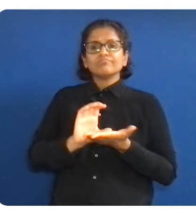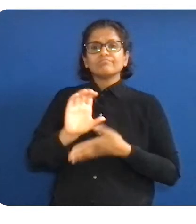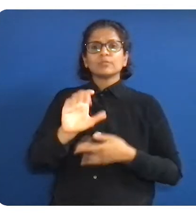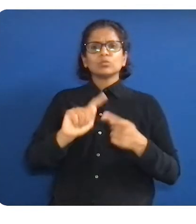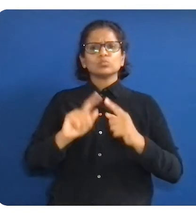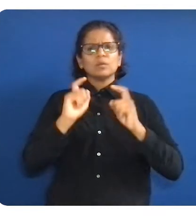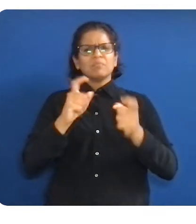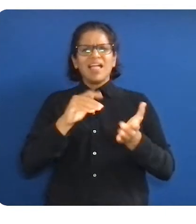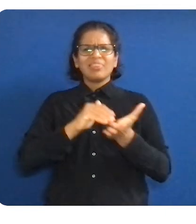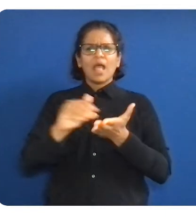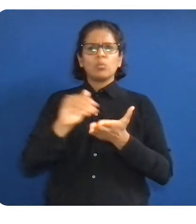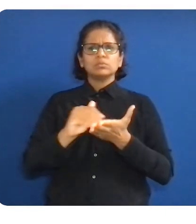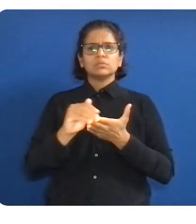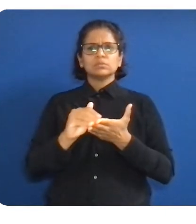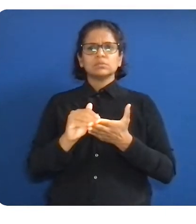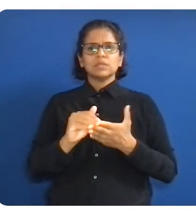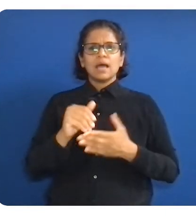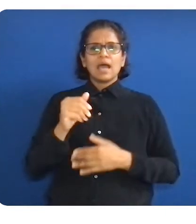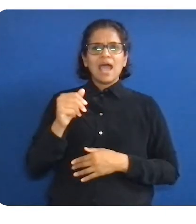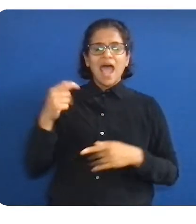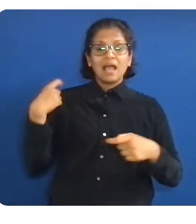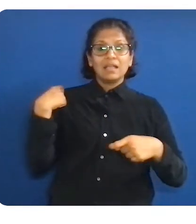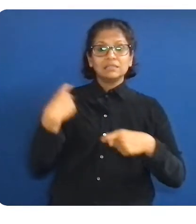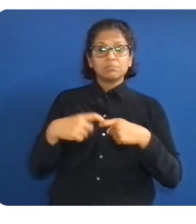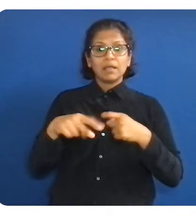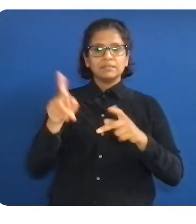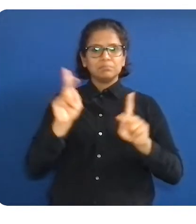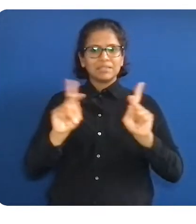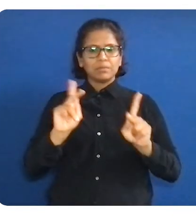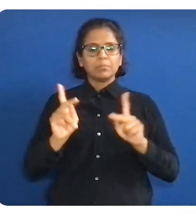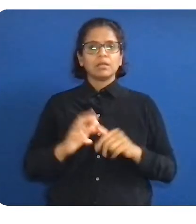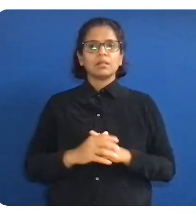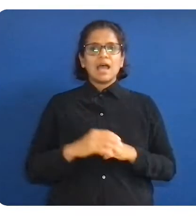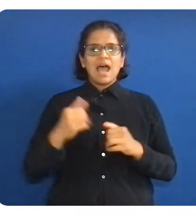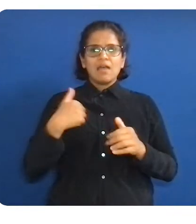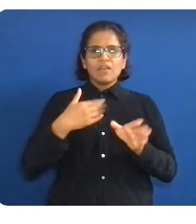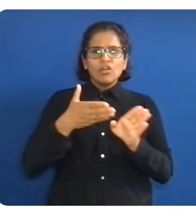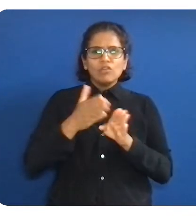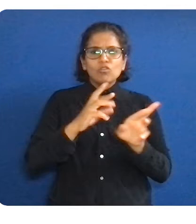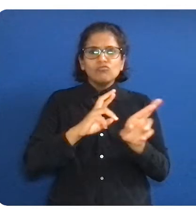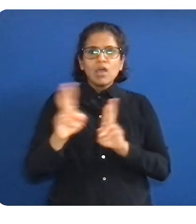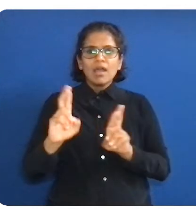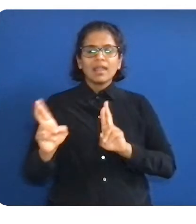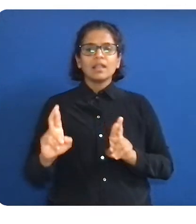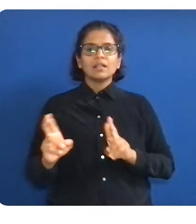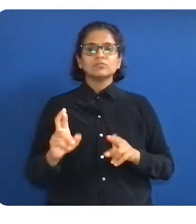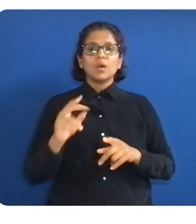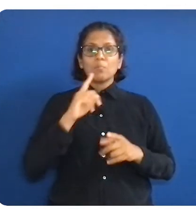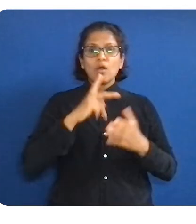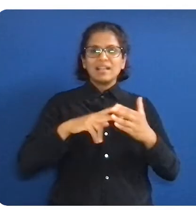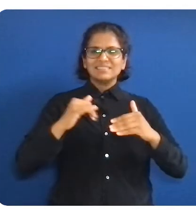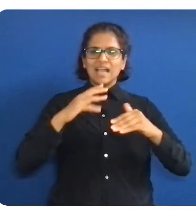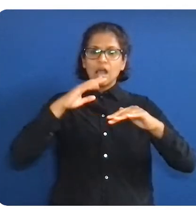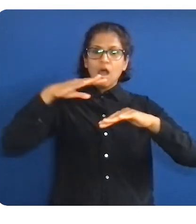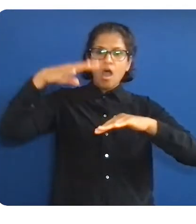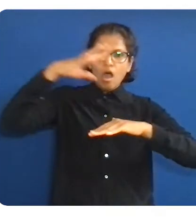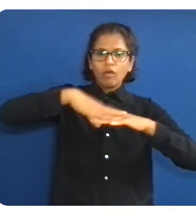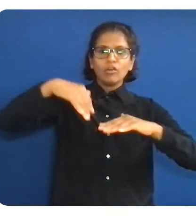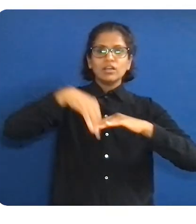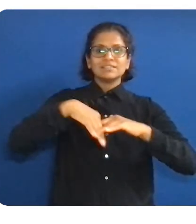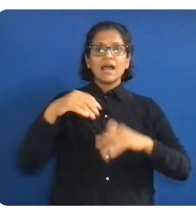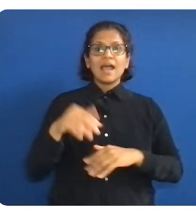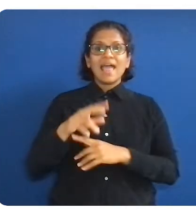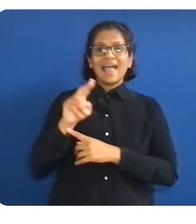And while I mentioned that 2020 was Google's biggest year in terms of hiring Black and Latinx talent in the U.S.,